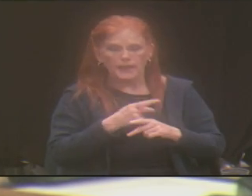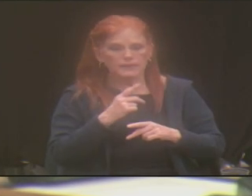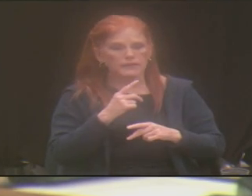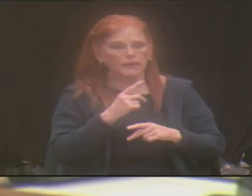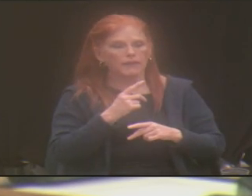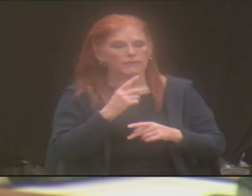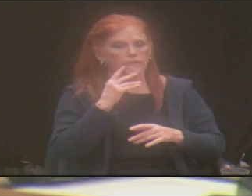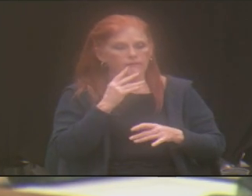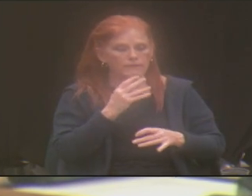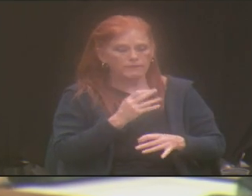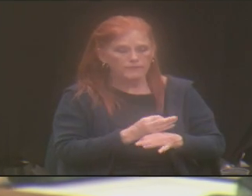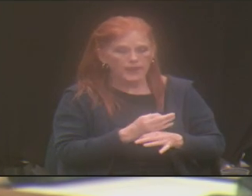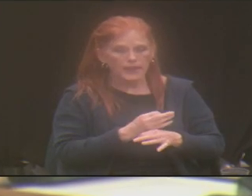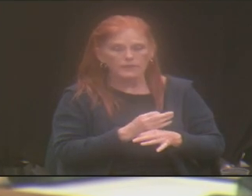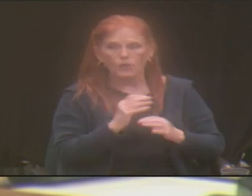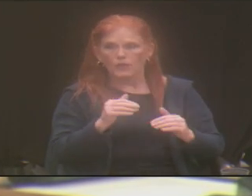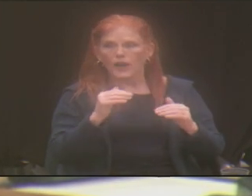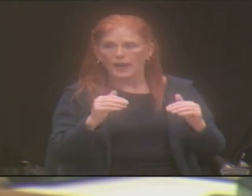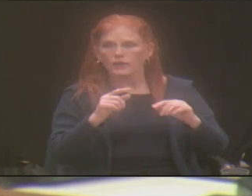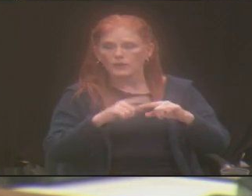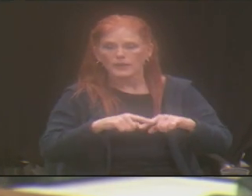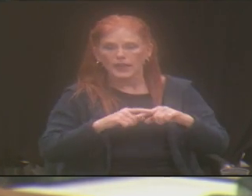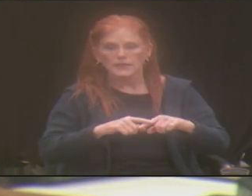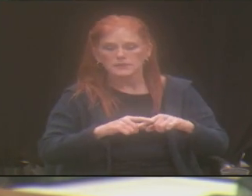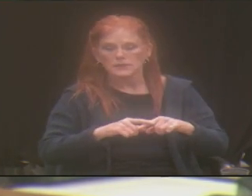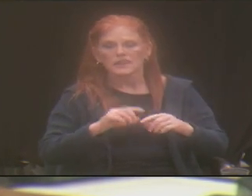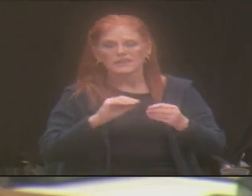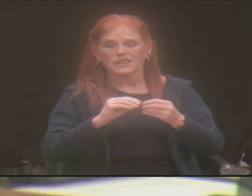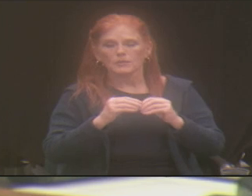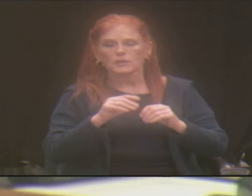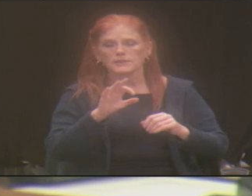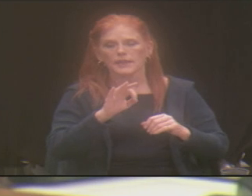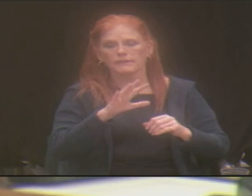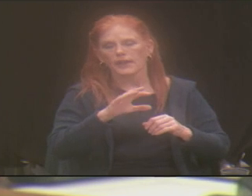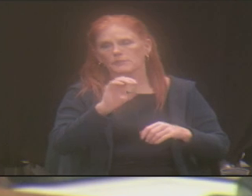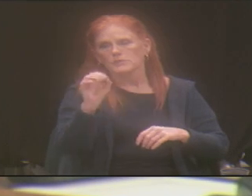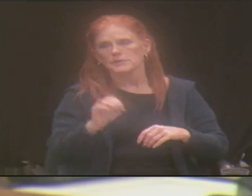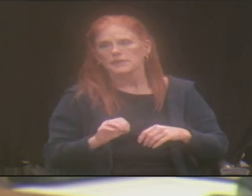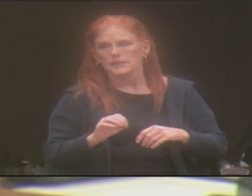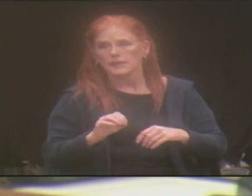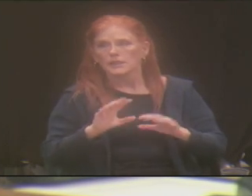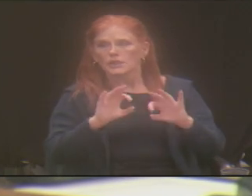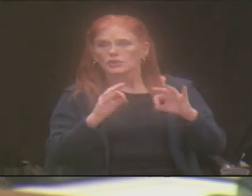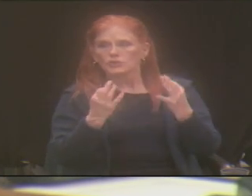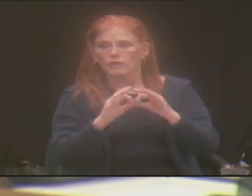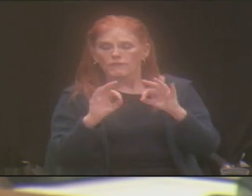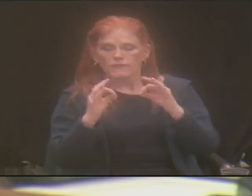the divorce rate is 95%. Families are crumbling under the weight